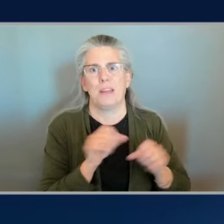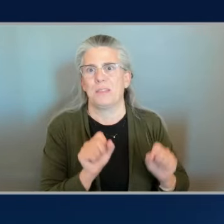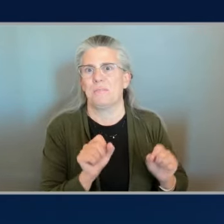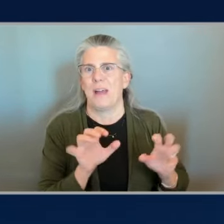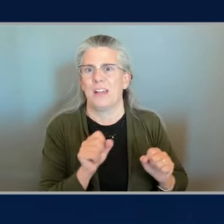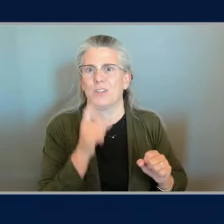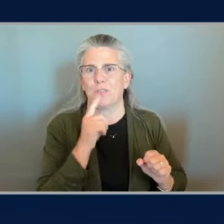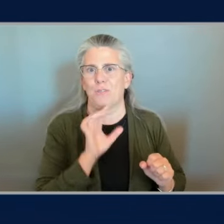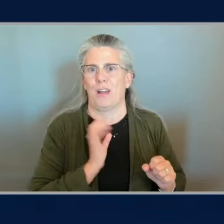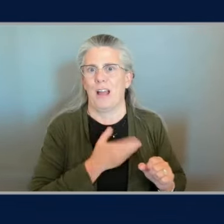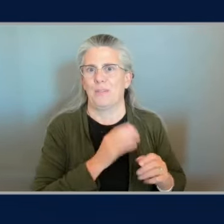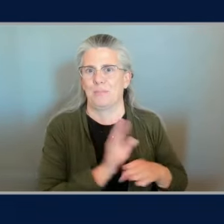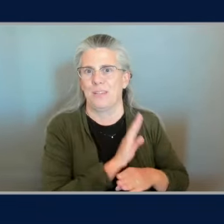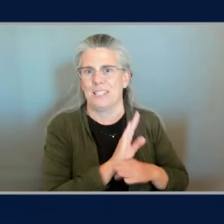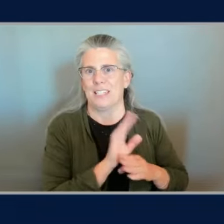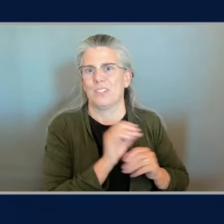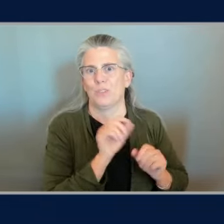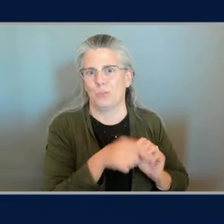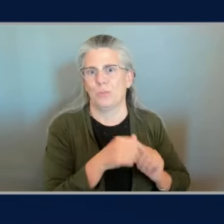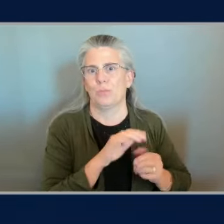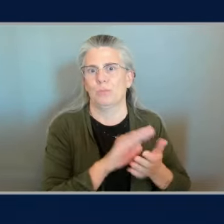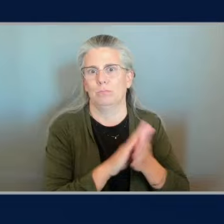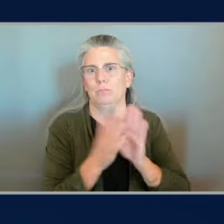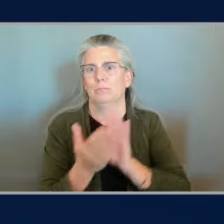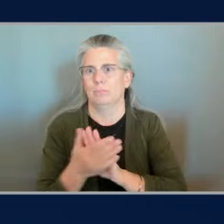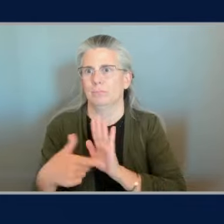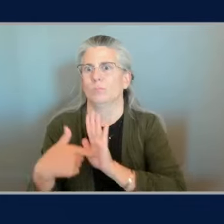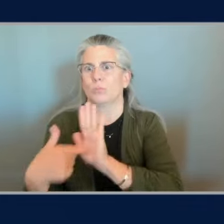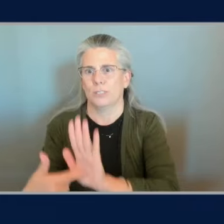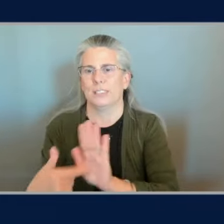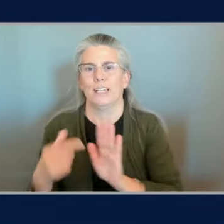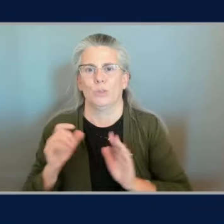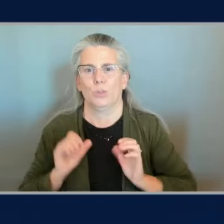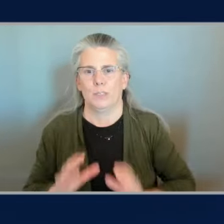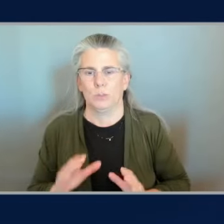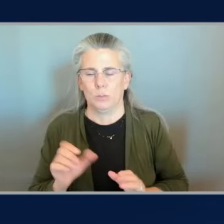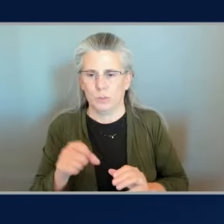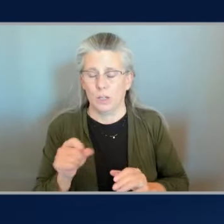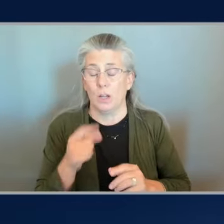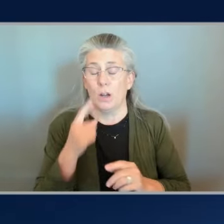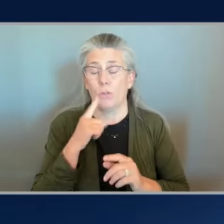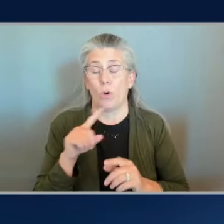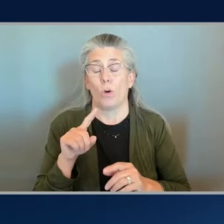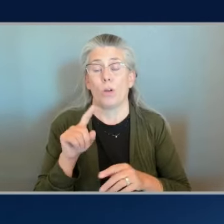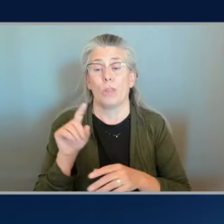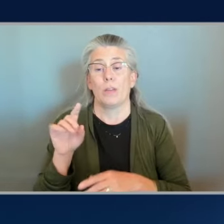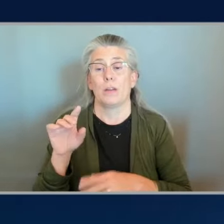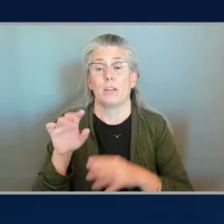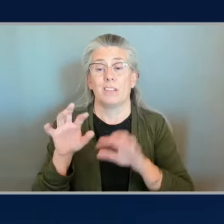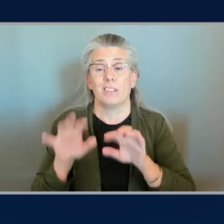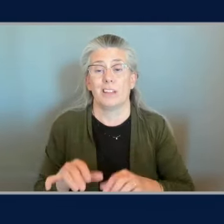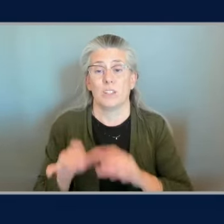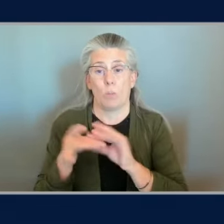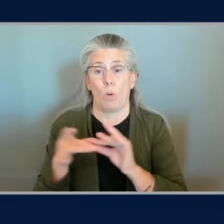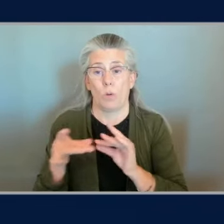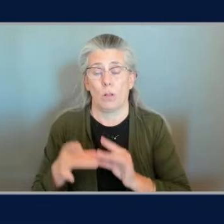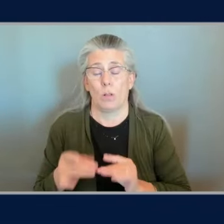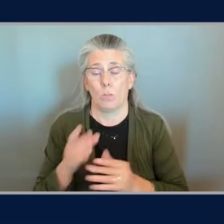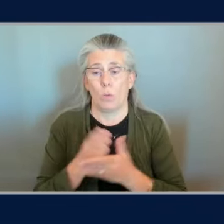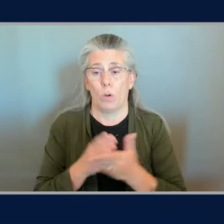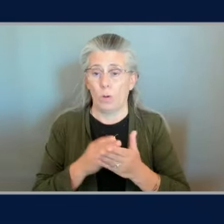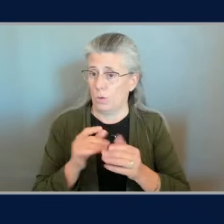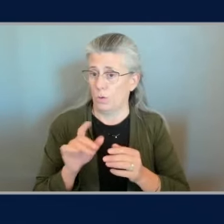their lives a little bit easier from a testimonial perspective when we were testing with a third-party model that shall remain